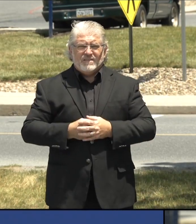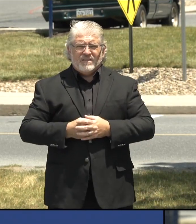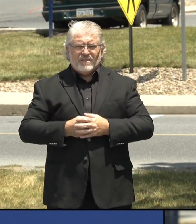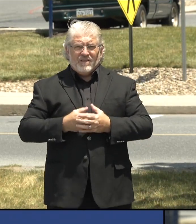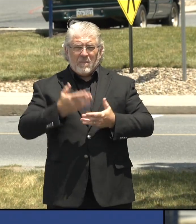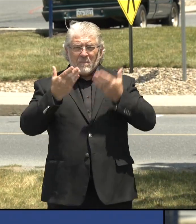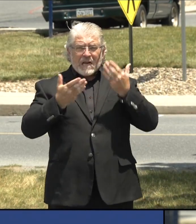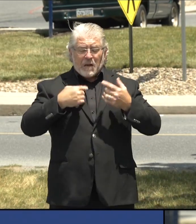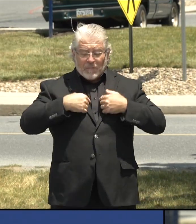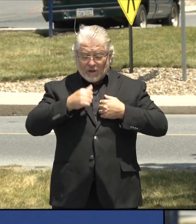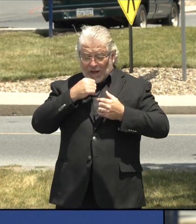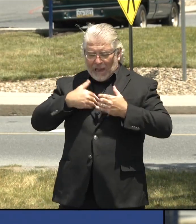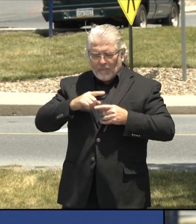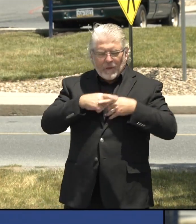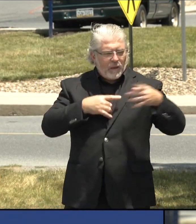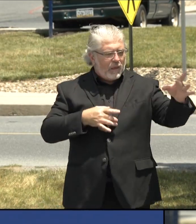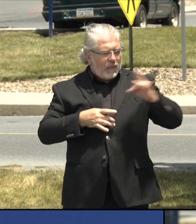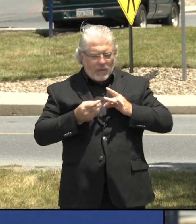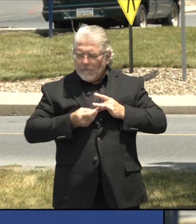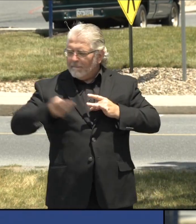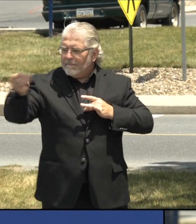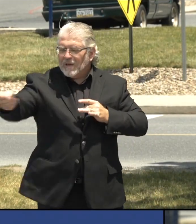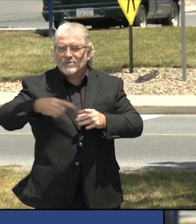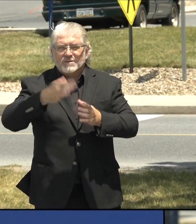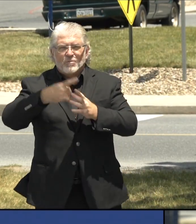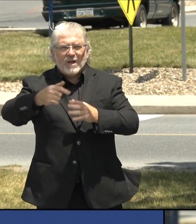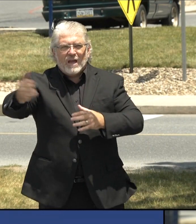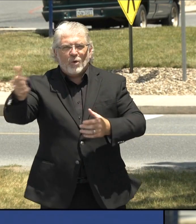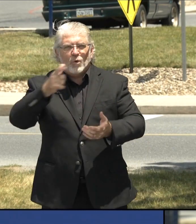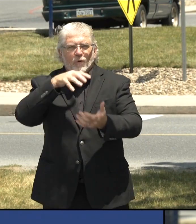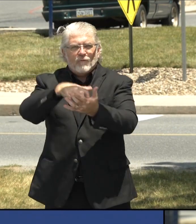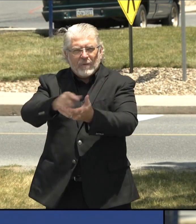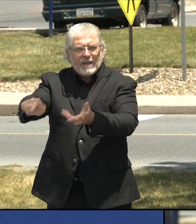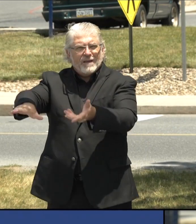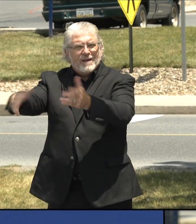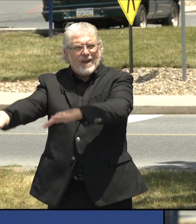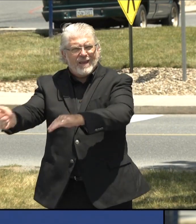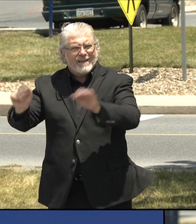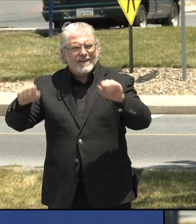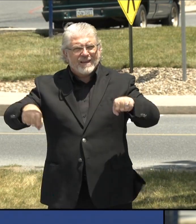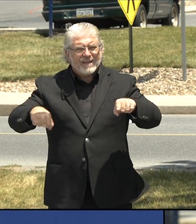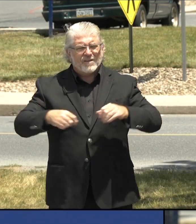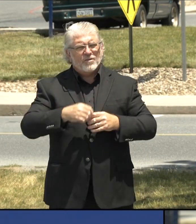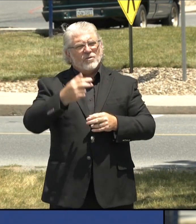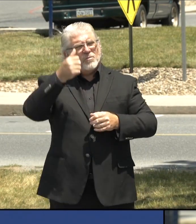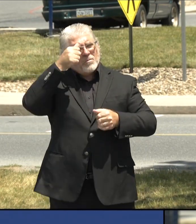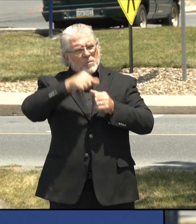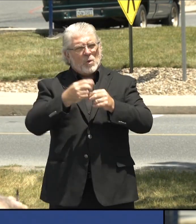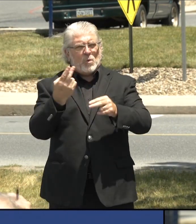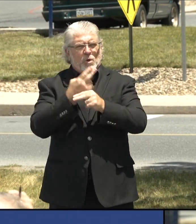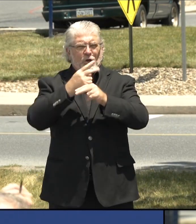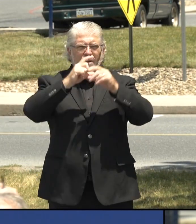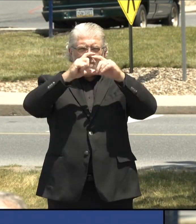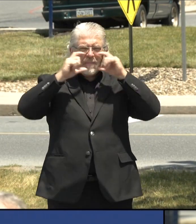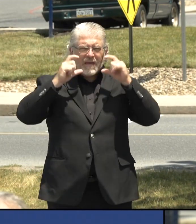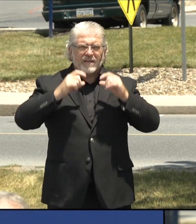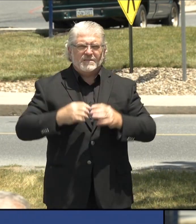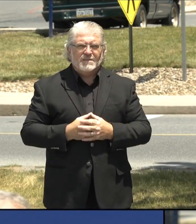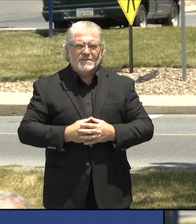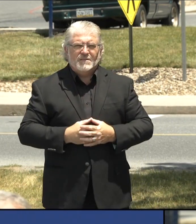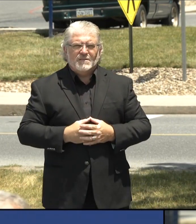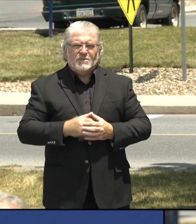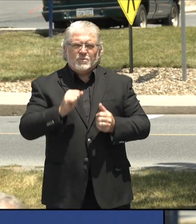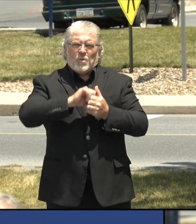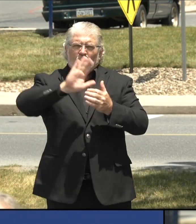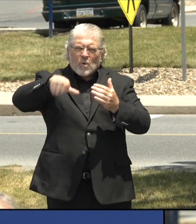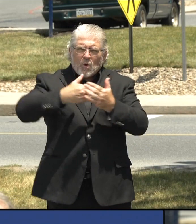isn't going to be in the same situation we are. And we've got to remember that. So wearing masks is one of the things that we all can do. Again, it's